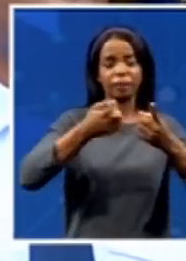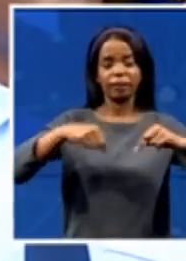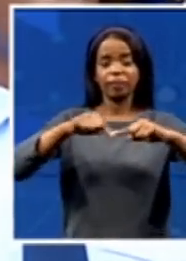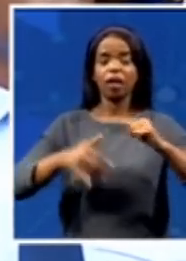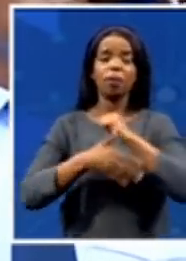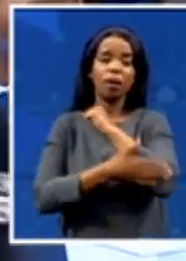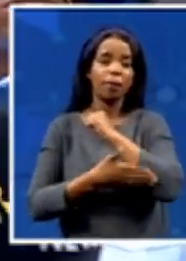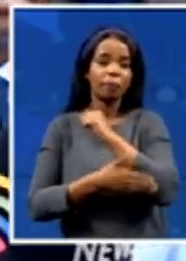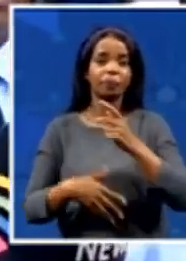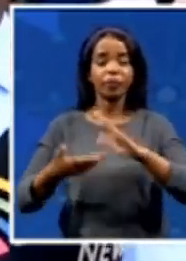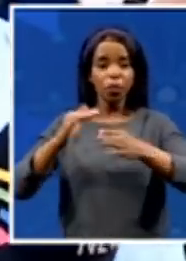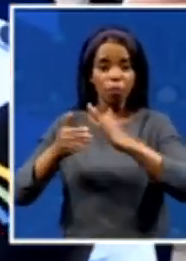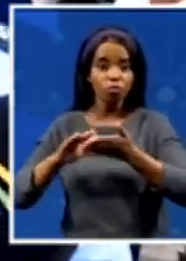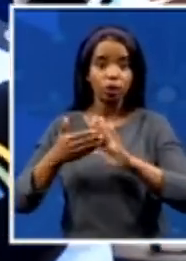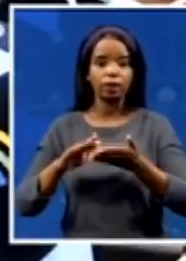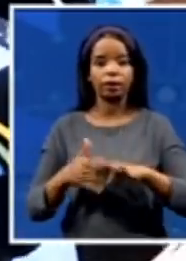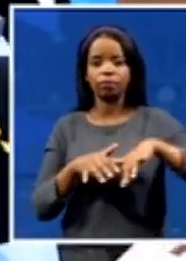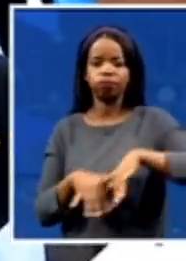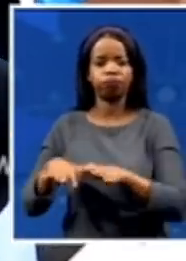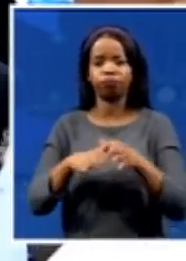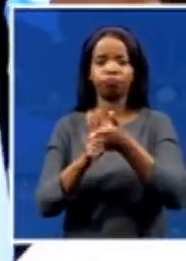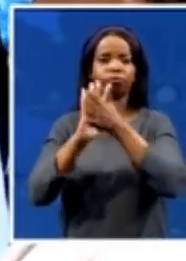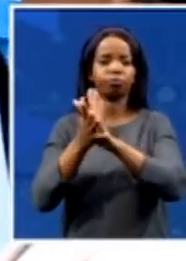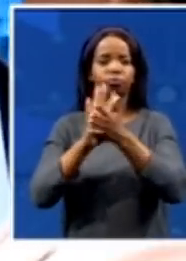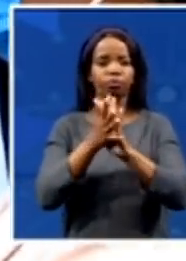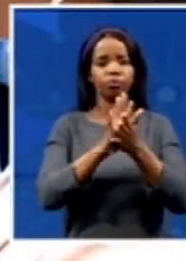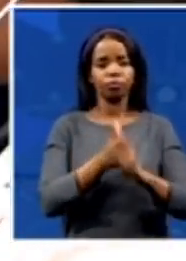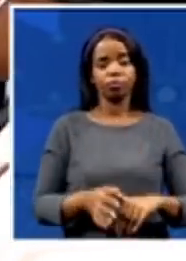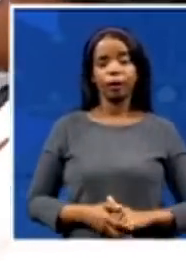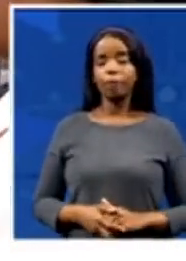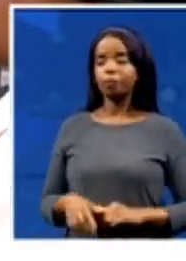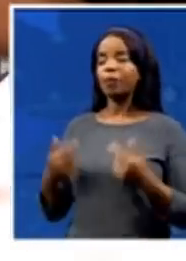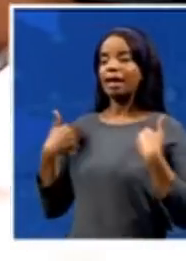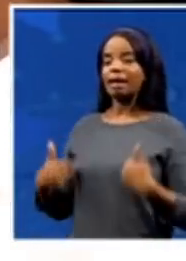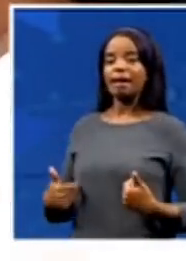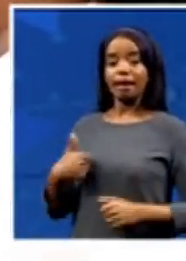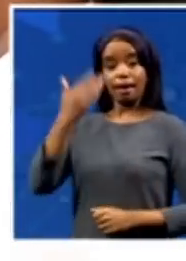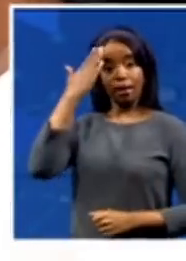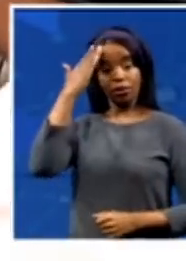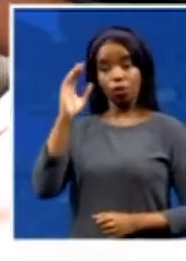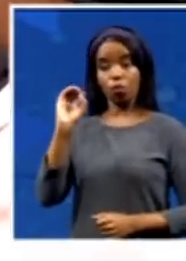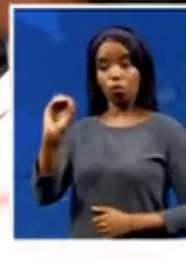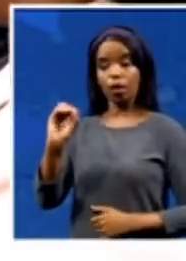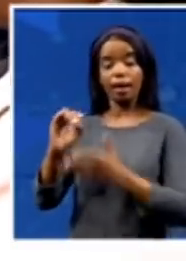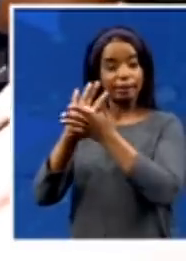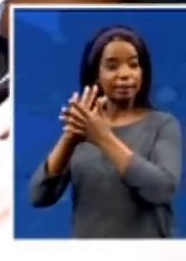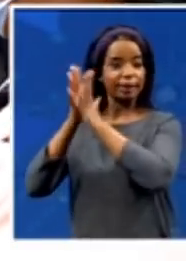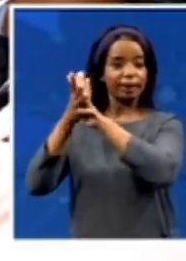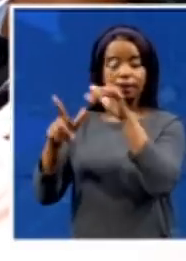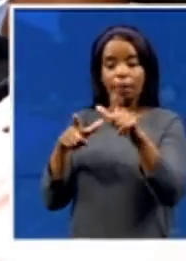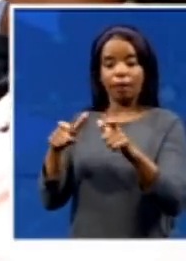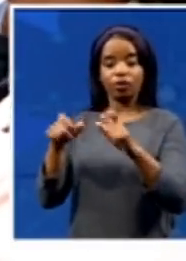being damaged. I know that you're still assessing and disaster management teams are still out and about, but what have been the latest reports,